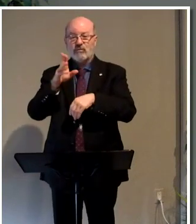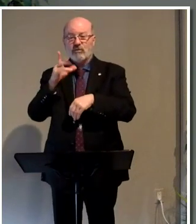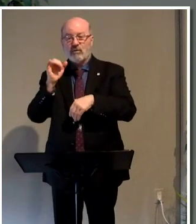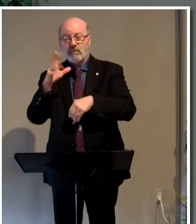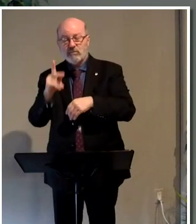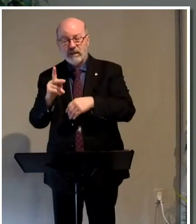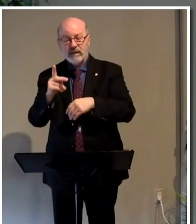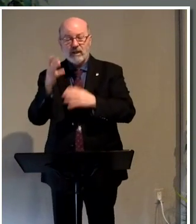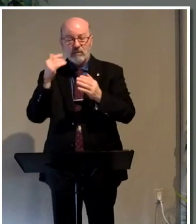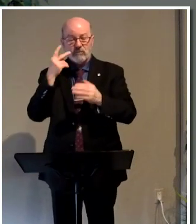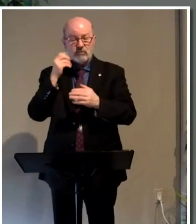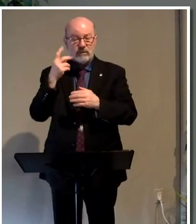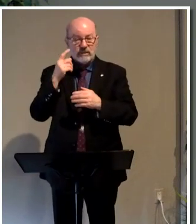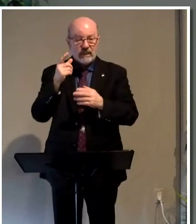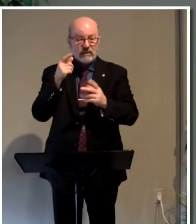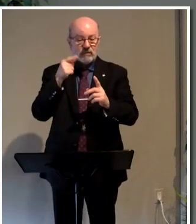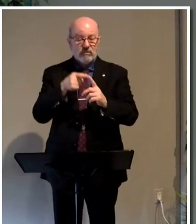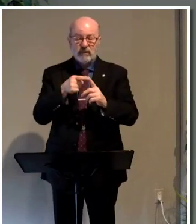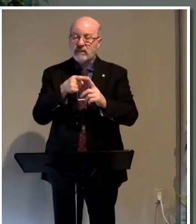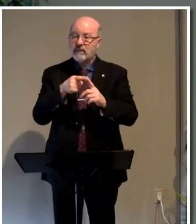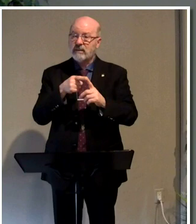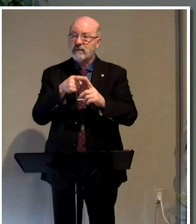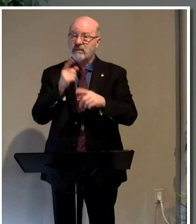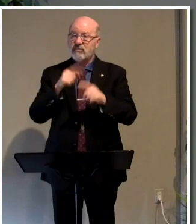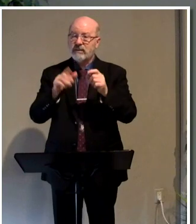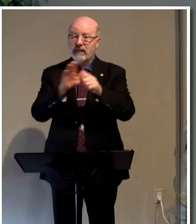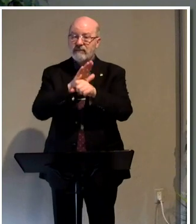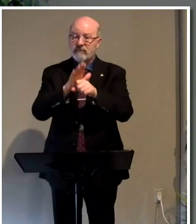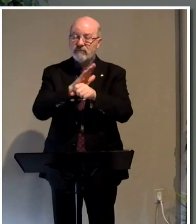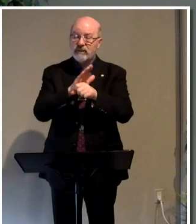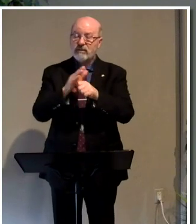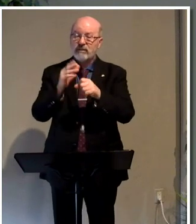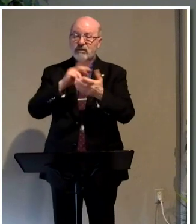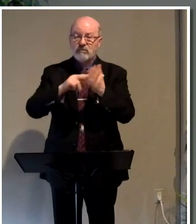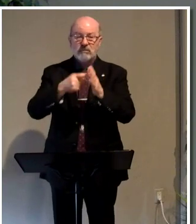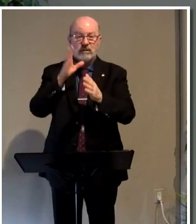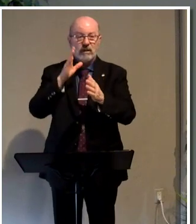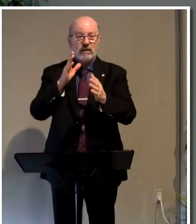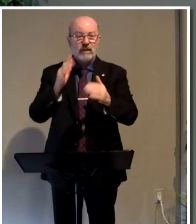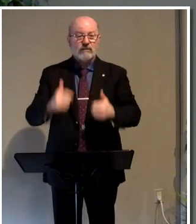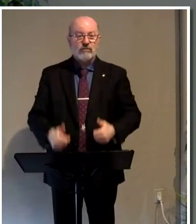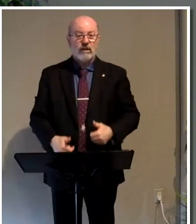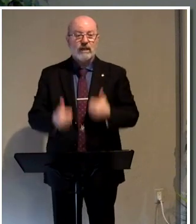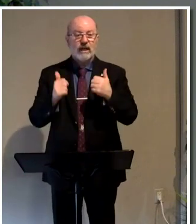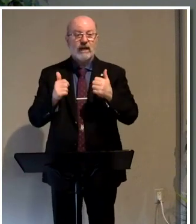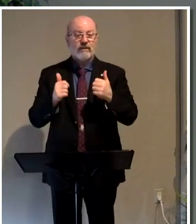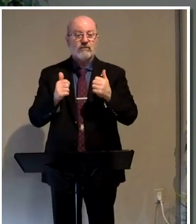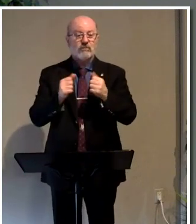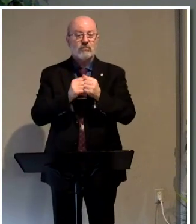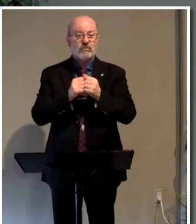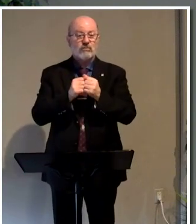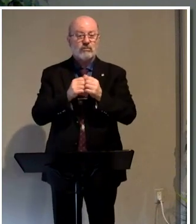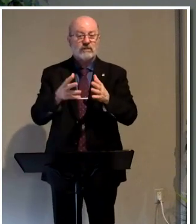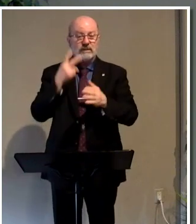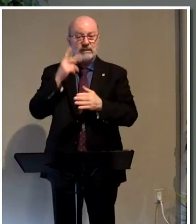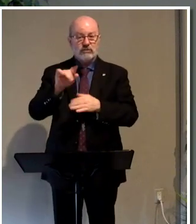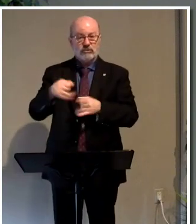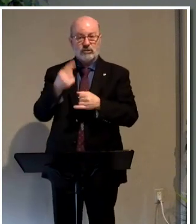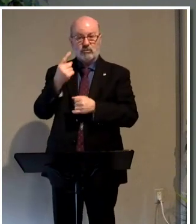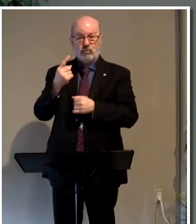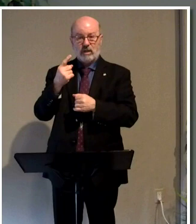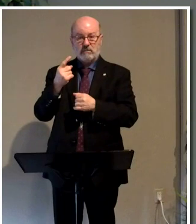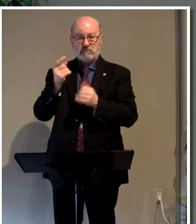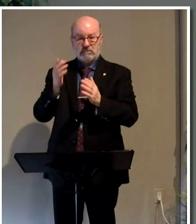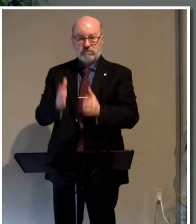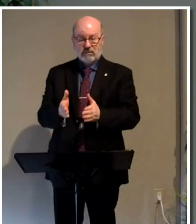And I hope you see the point I'm trying to make here. You can't fulfill the purpose God has for your life if you don't see that you're just one stone.